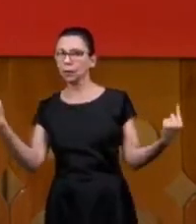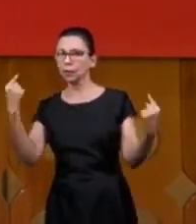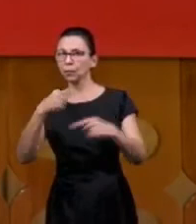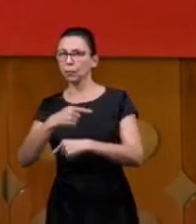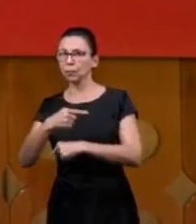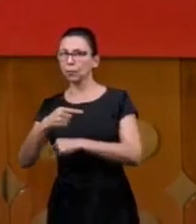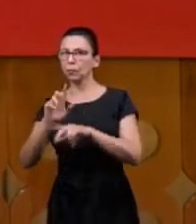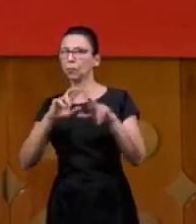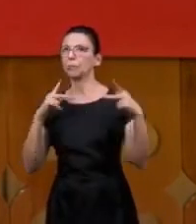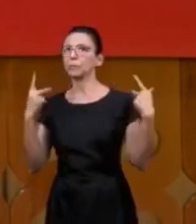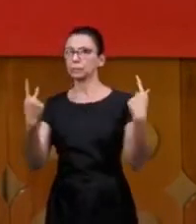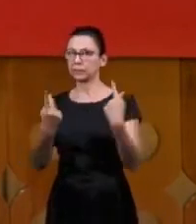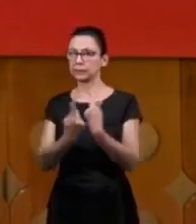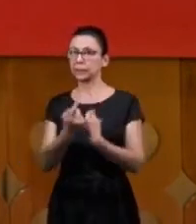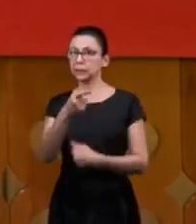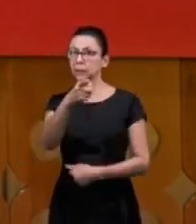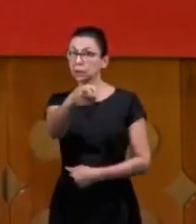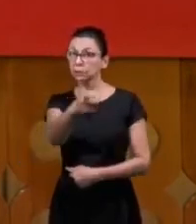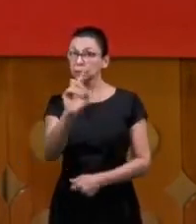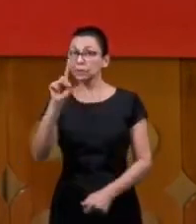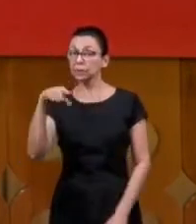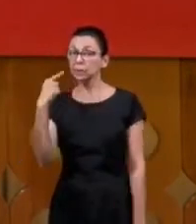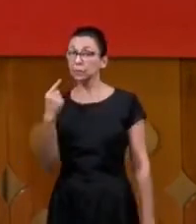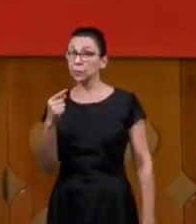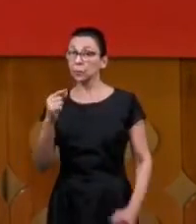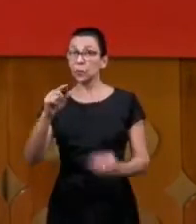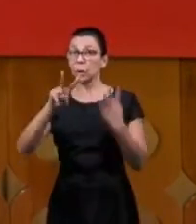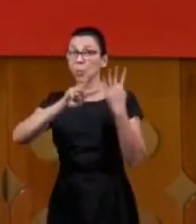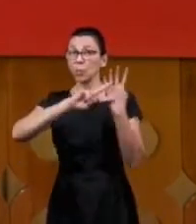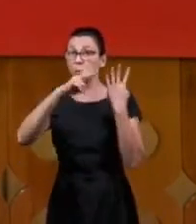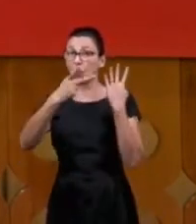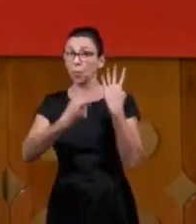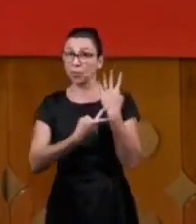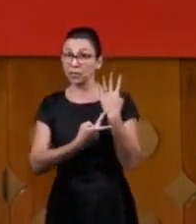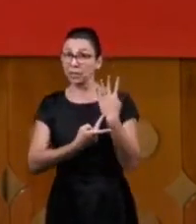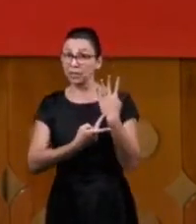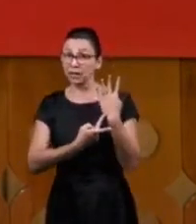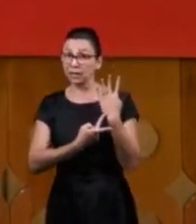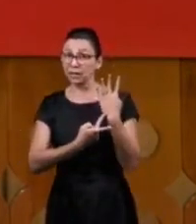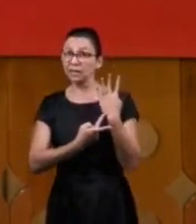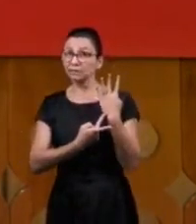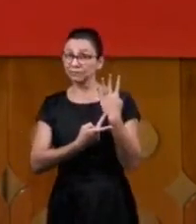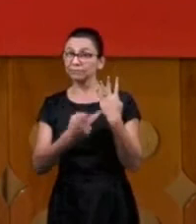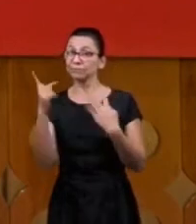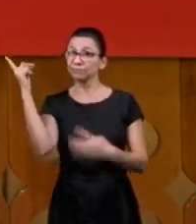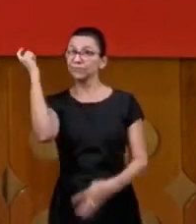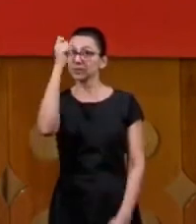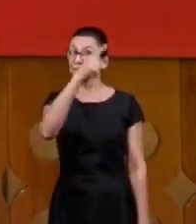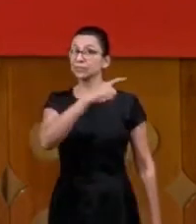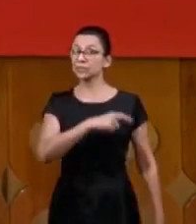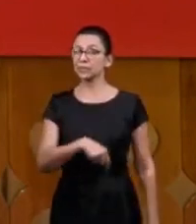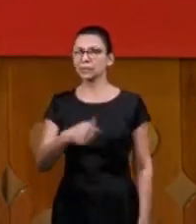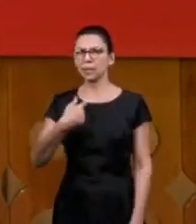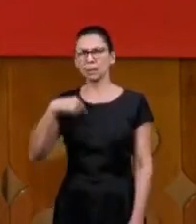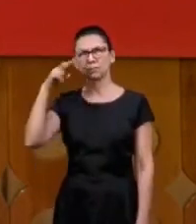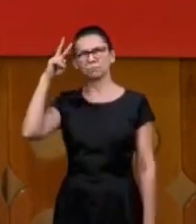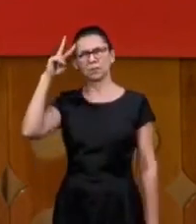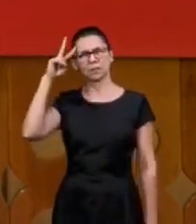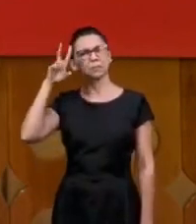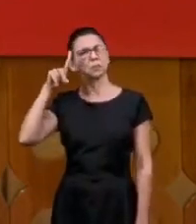presbytery and you pay a high price for that I remember one time I was in a meeting